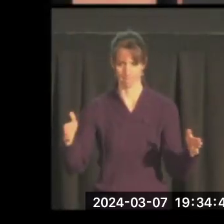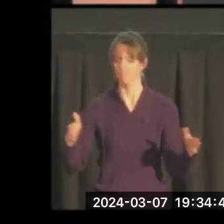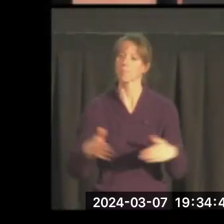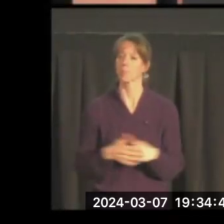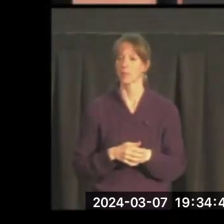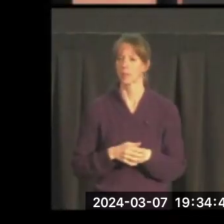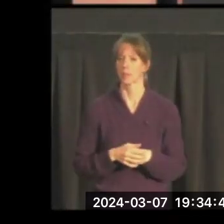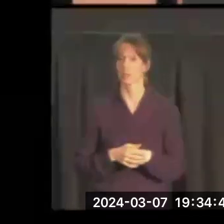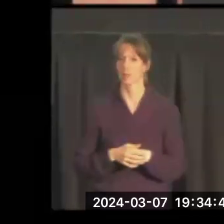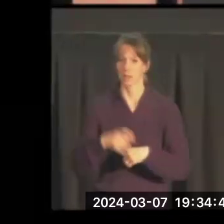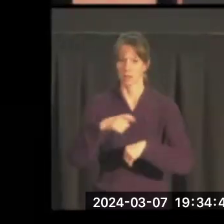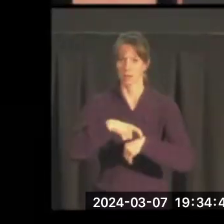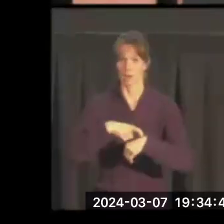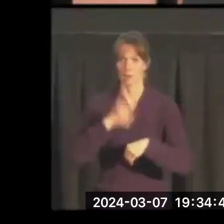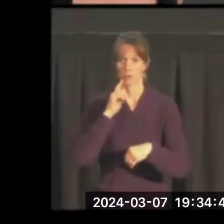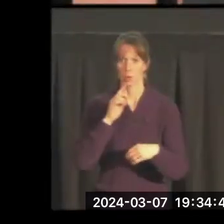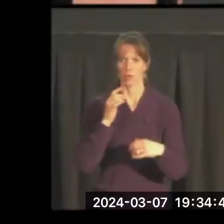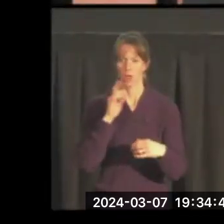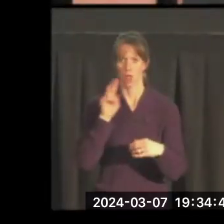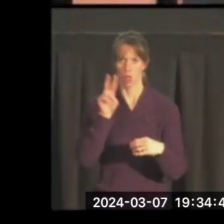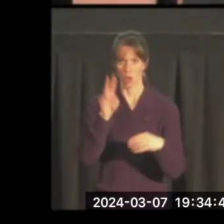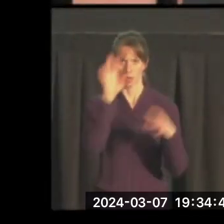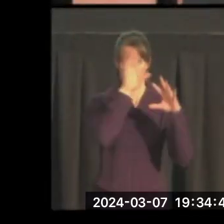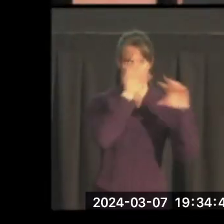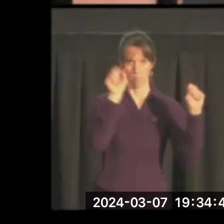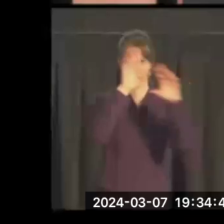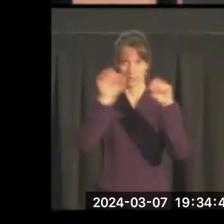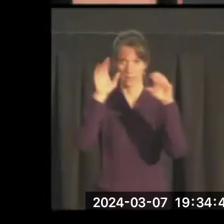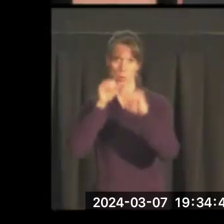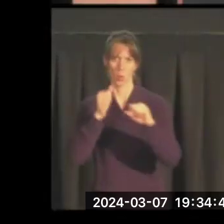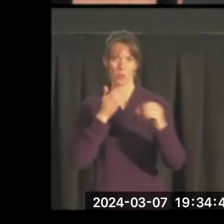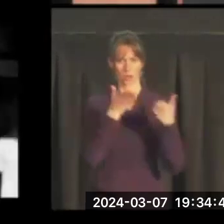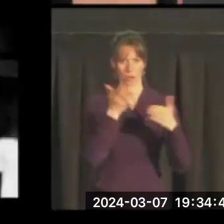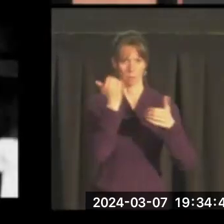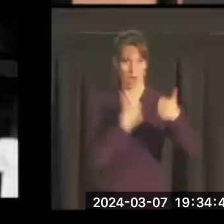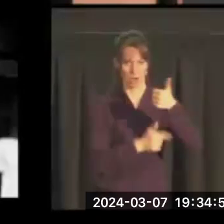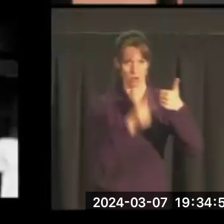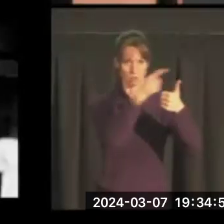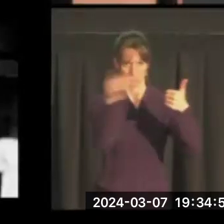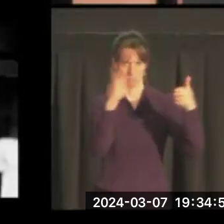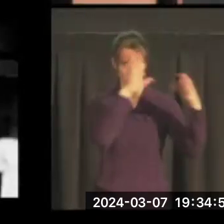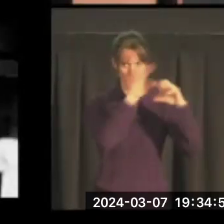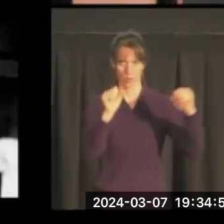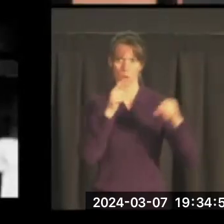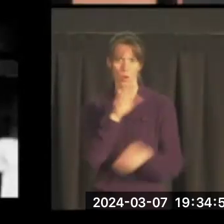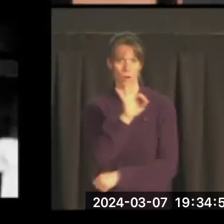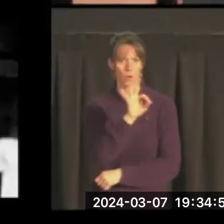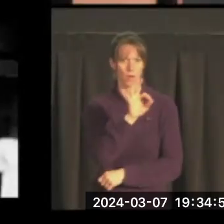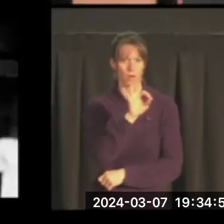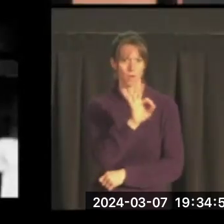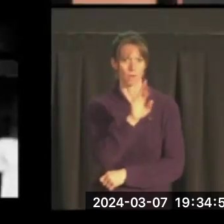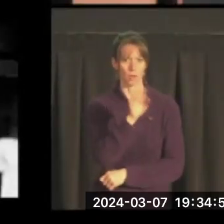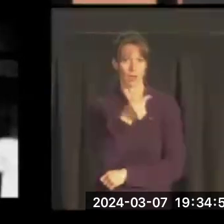Time. So look at the presidents that he served under. Franklin Roosevelt.